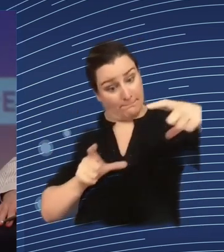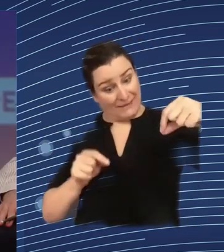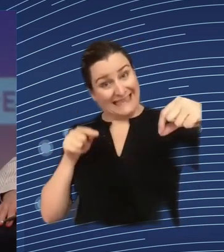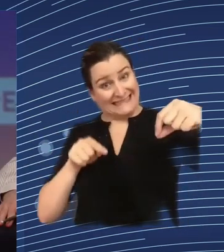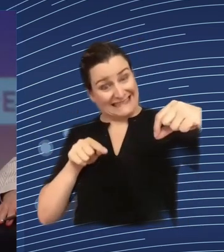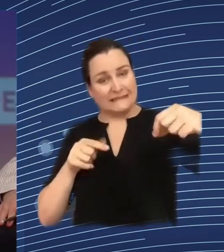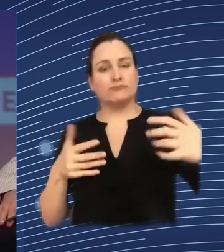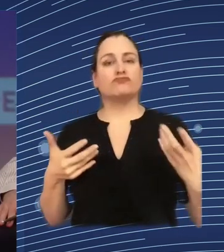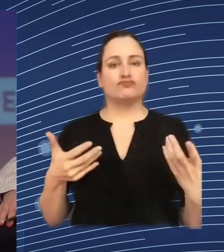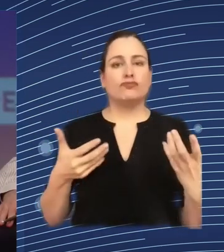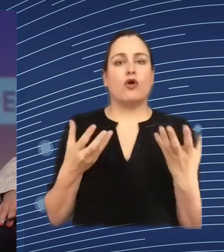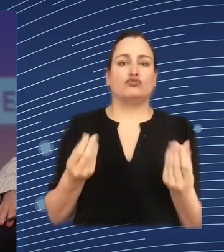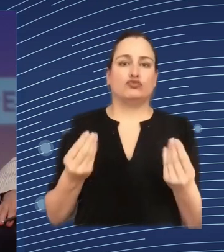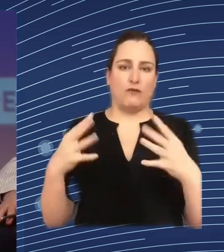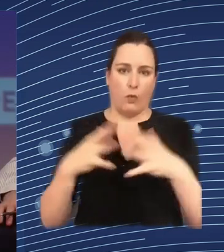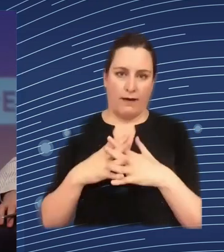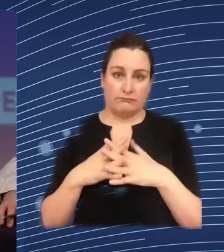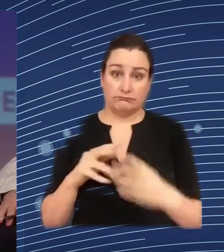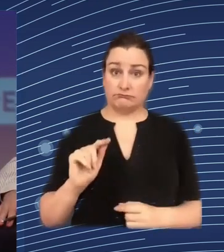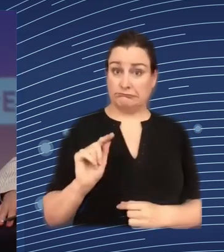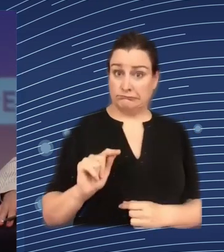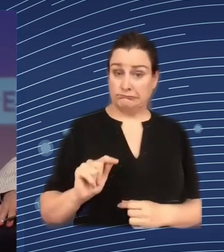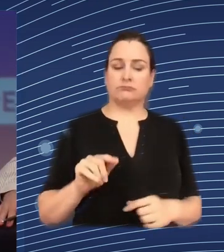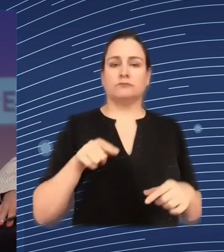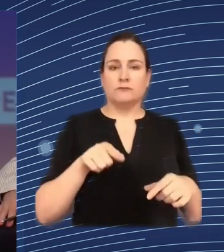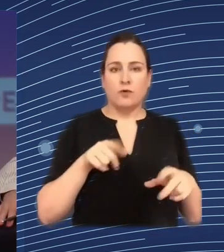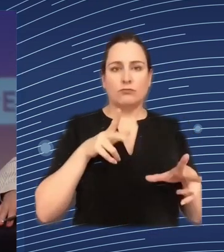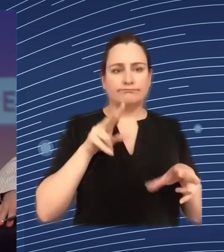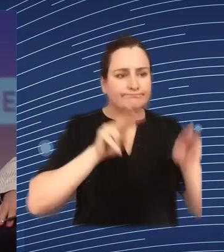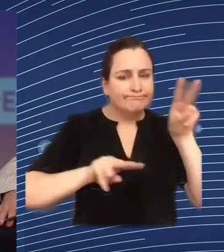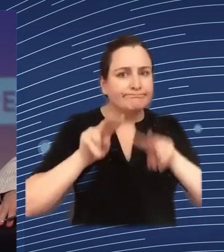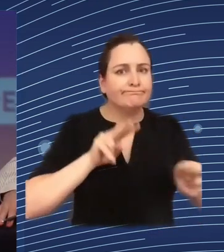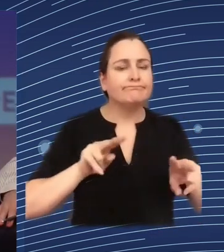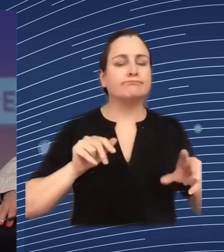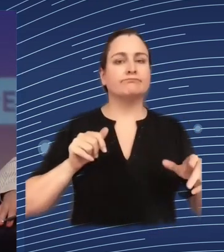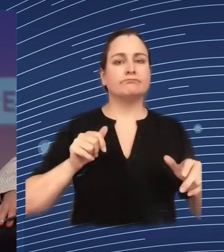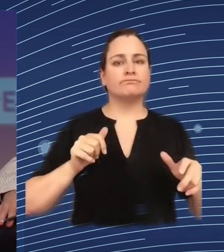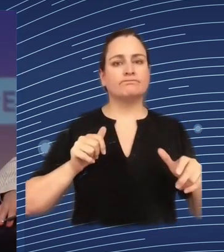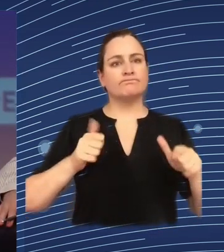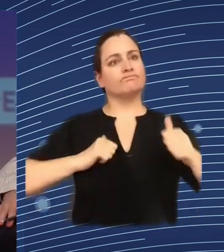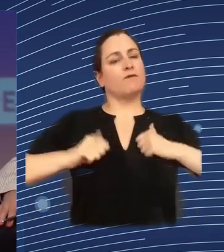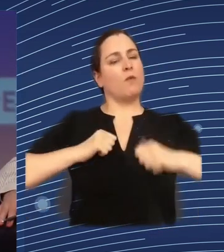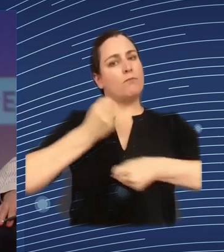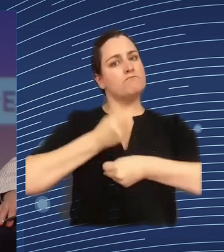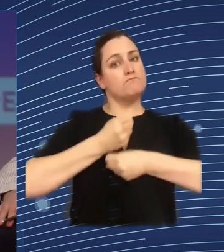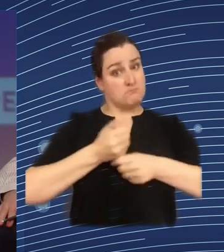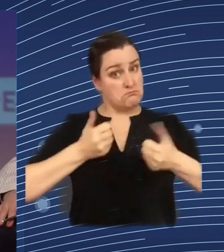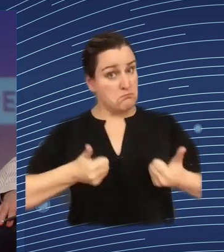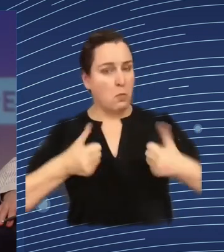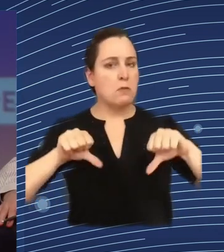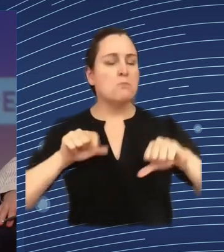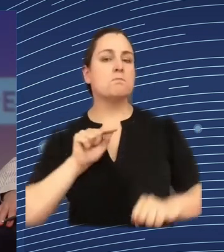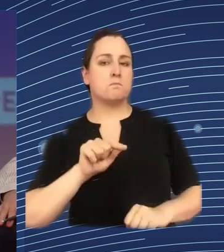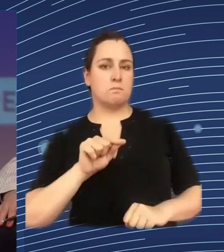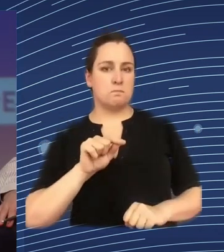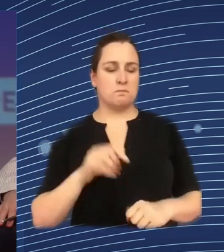application for resource and performance management with in the logistics center in the the software contains